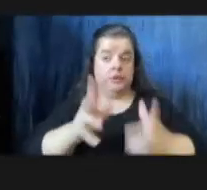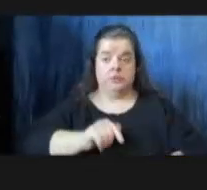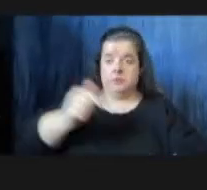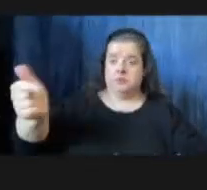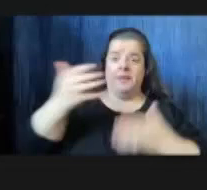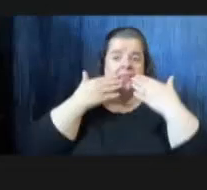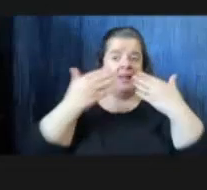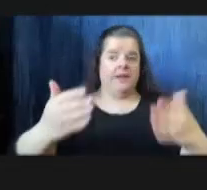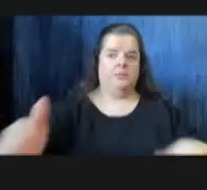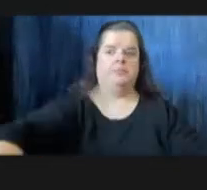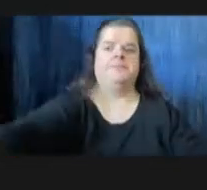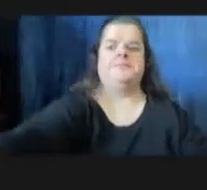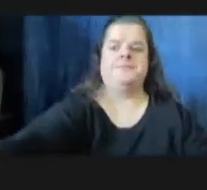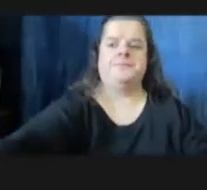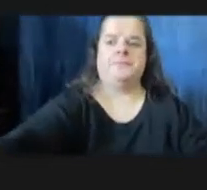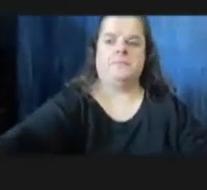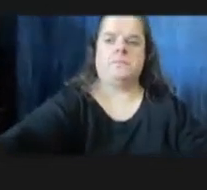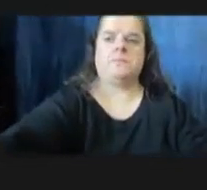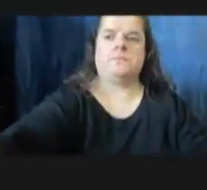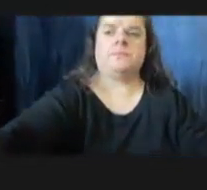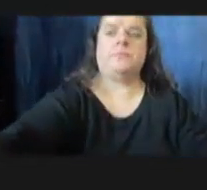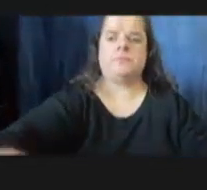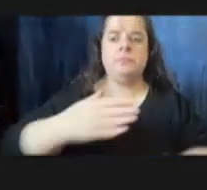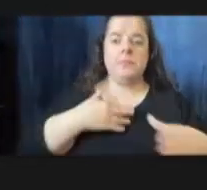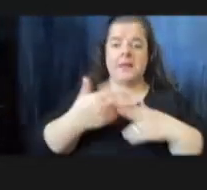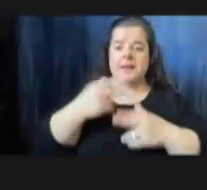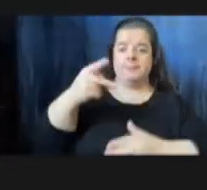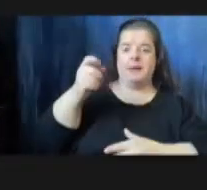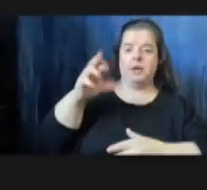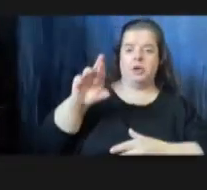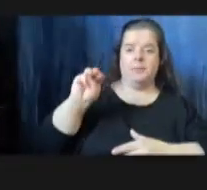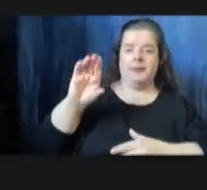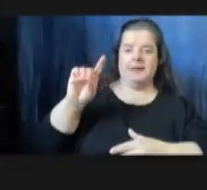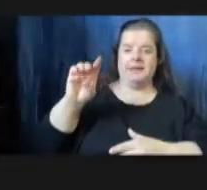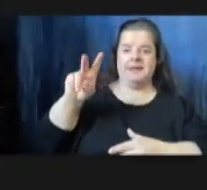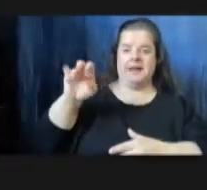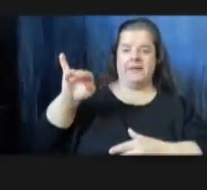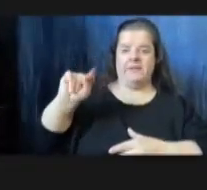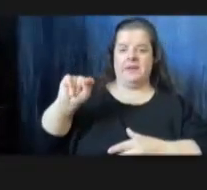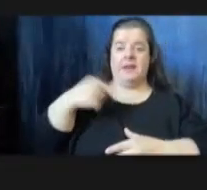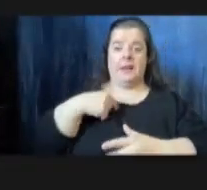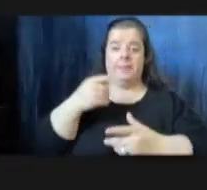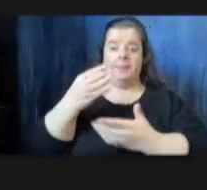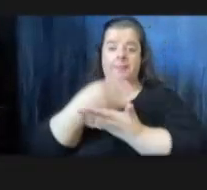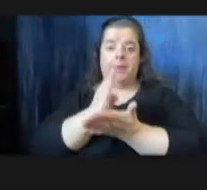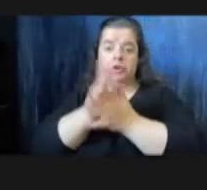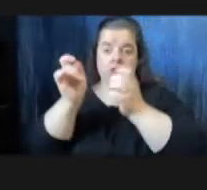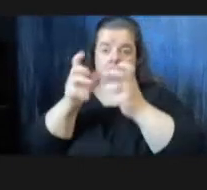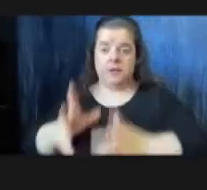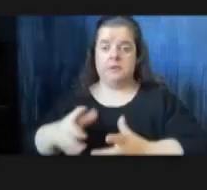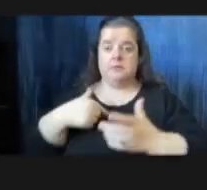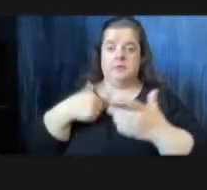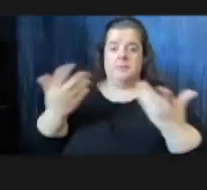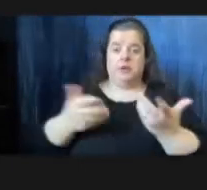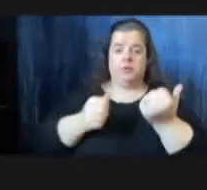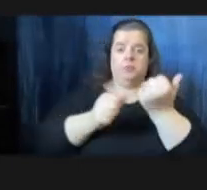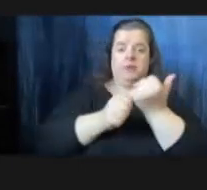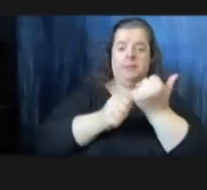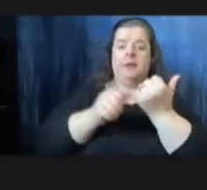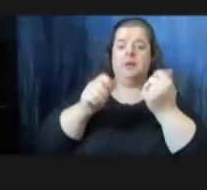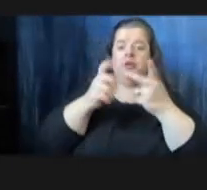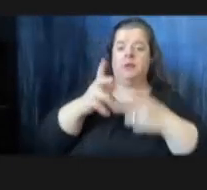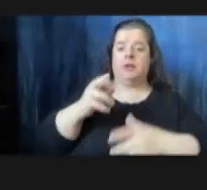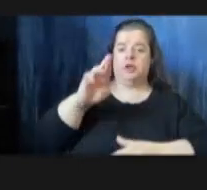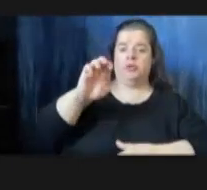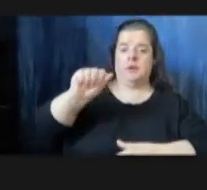um hi my name is pete mcdevitt i am your city council budget director i'm joined here today with deputy director rhea price and we have